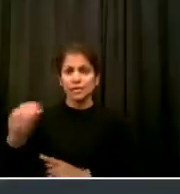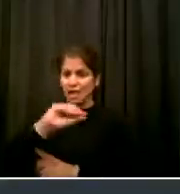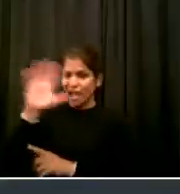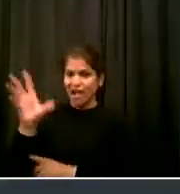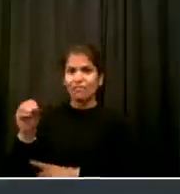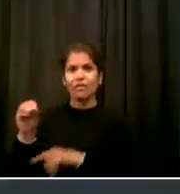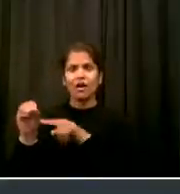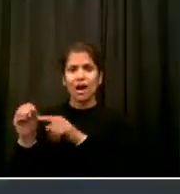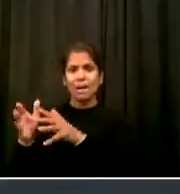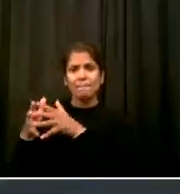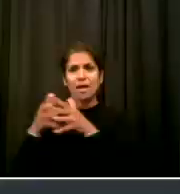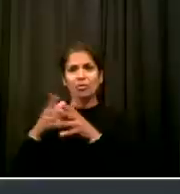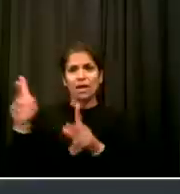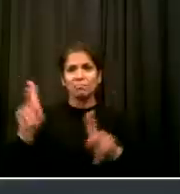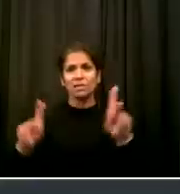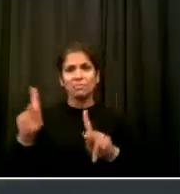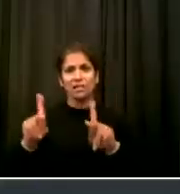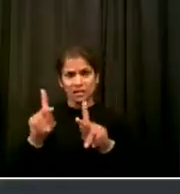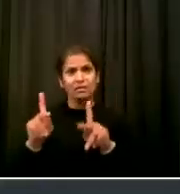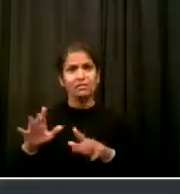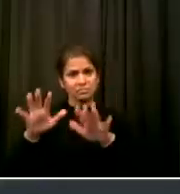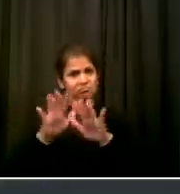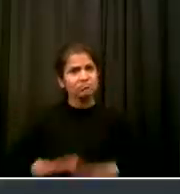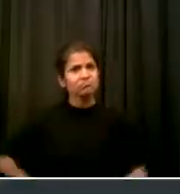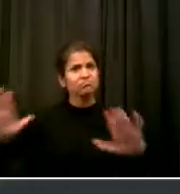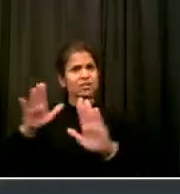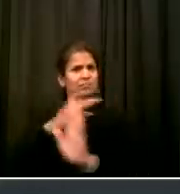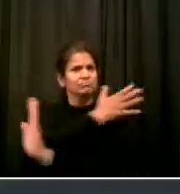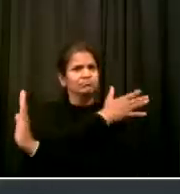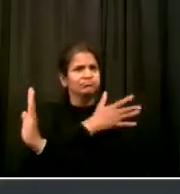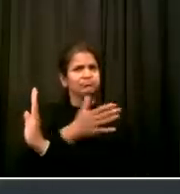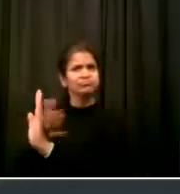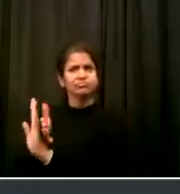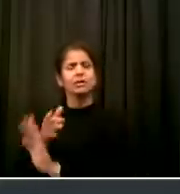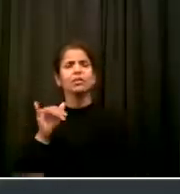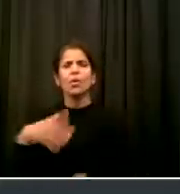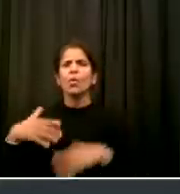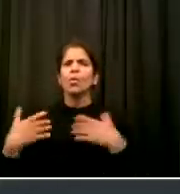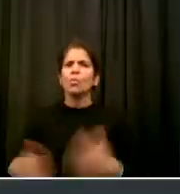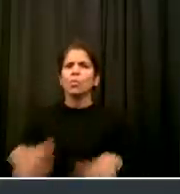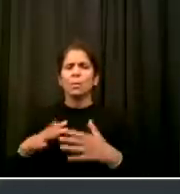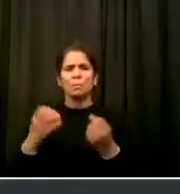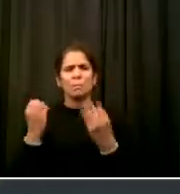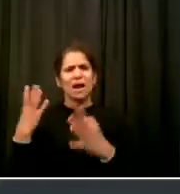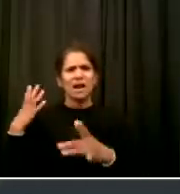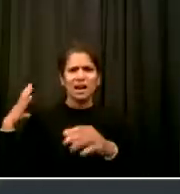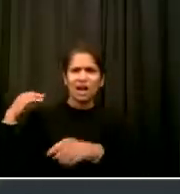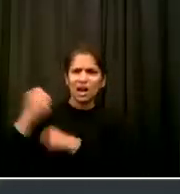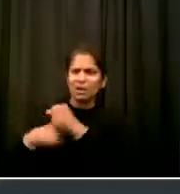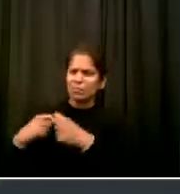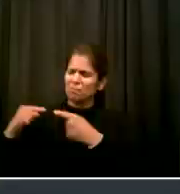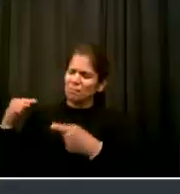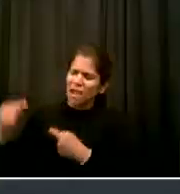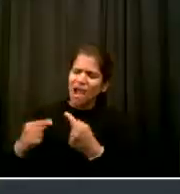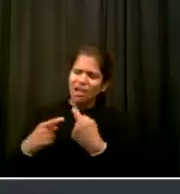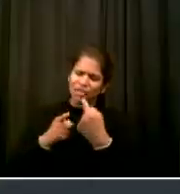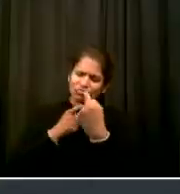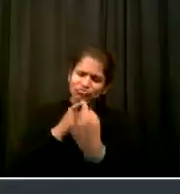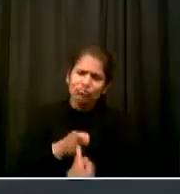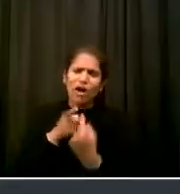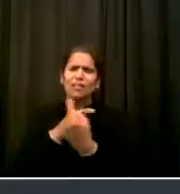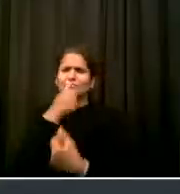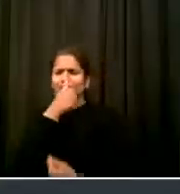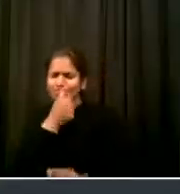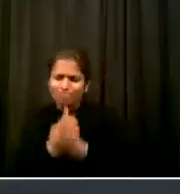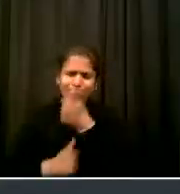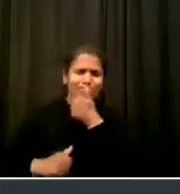is that through the pain and struggle came an extraordinary purposefulness and vision and ability to see change and